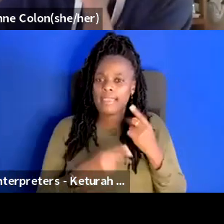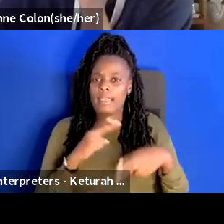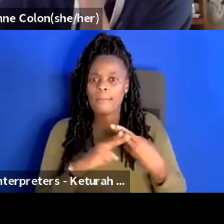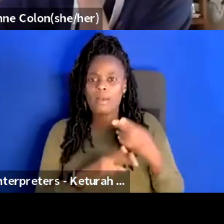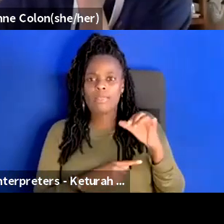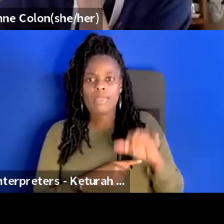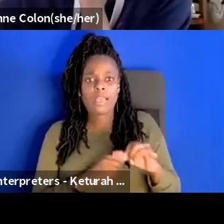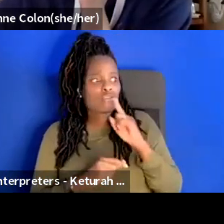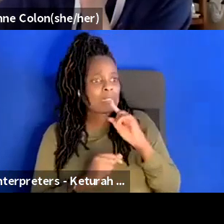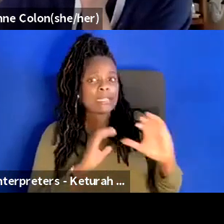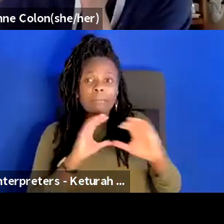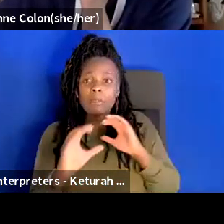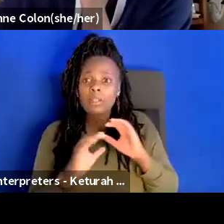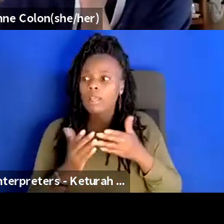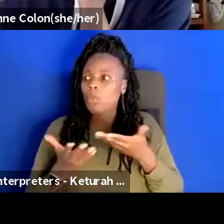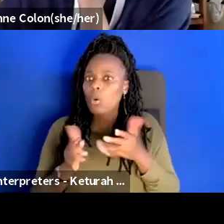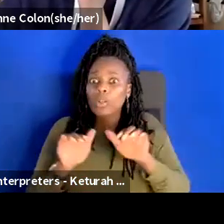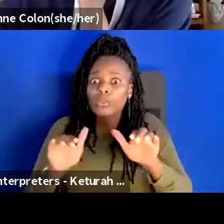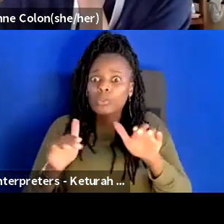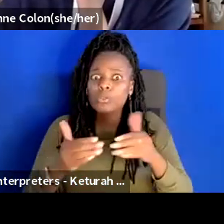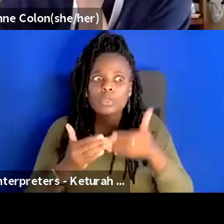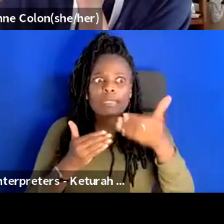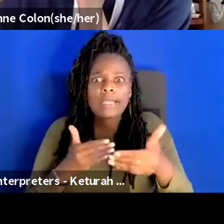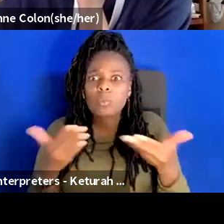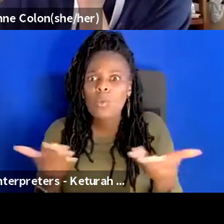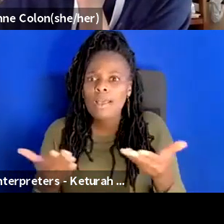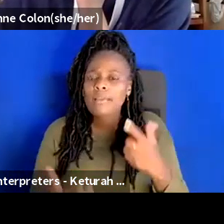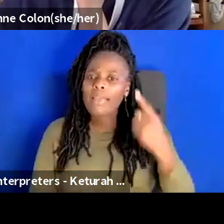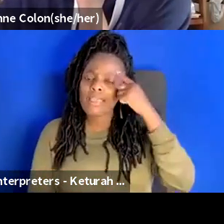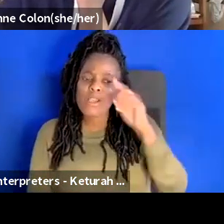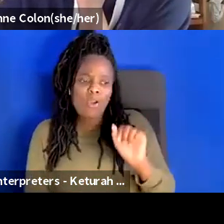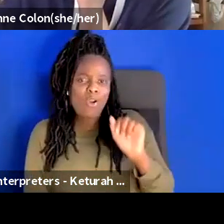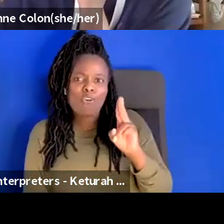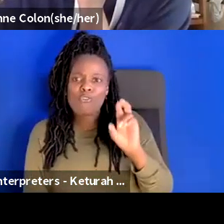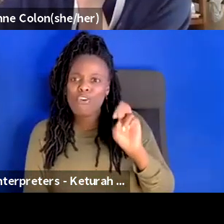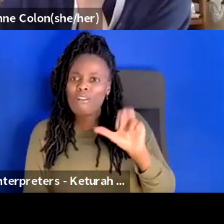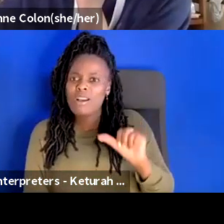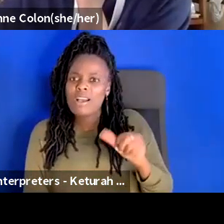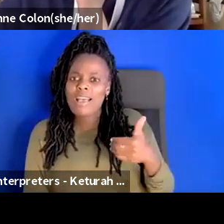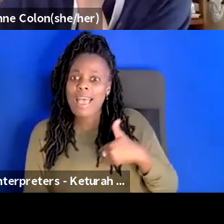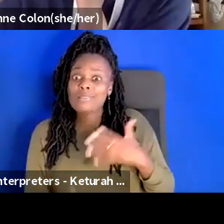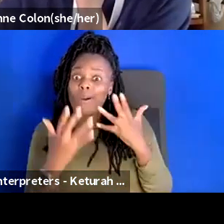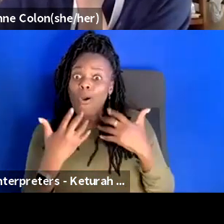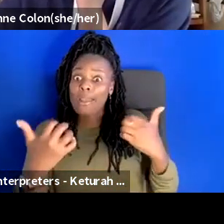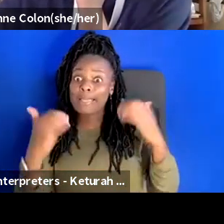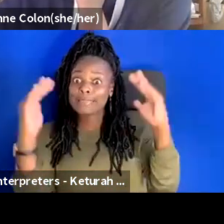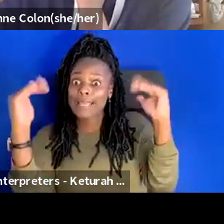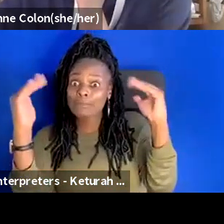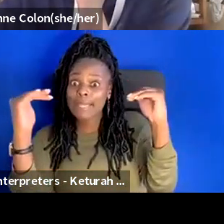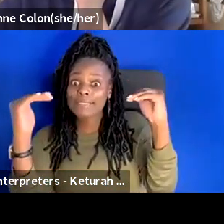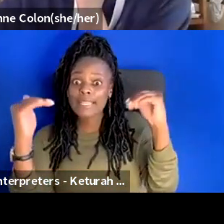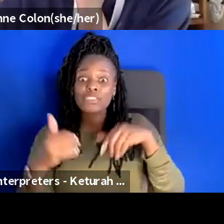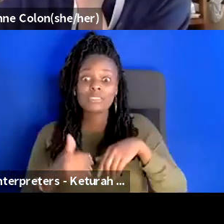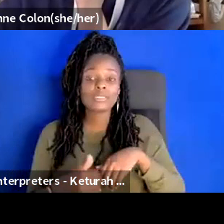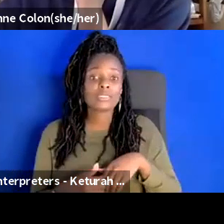do or what's going to happen next like i know aurora has like their audience like expectations their little